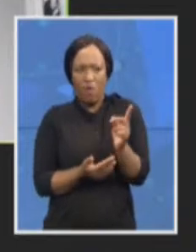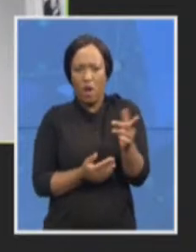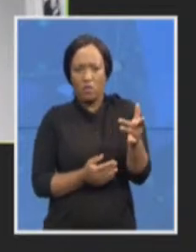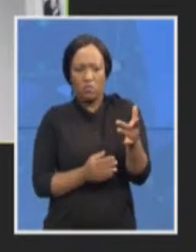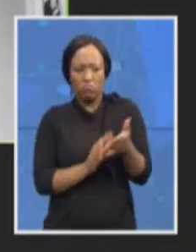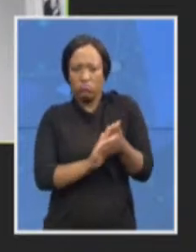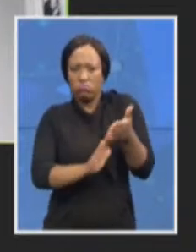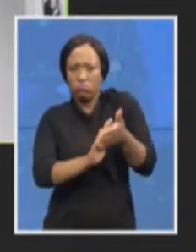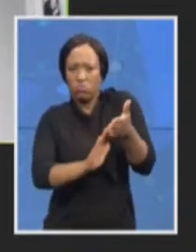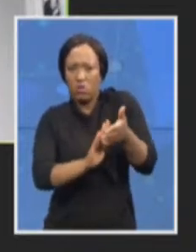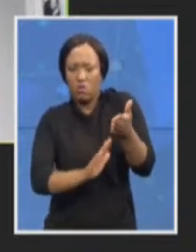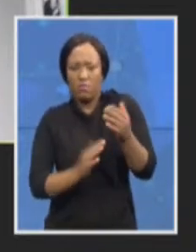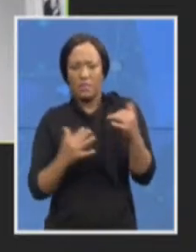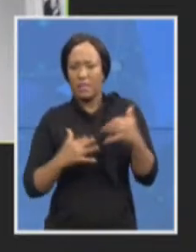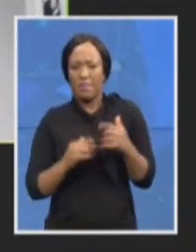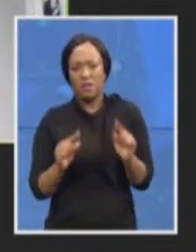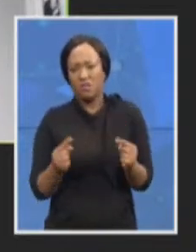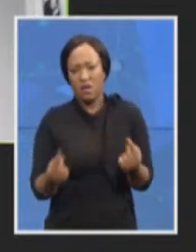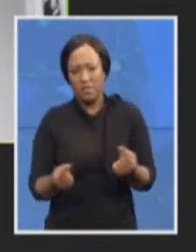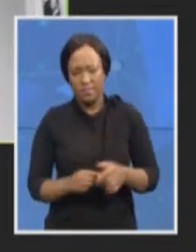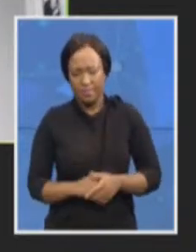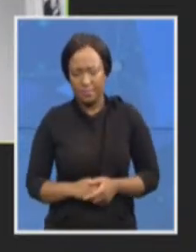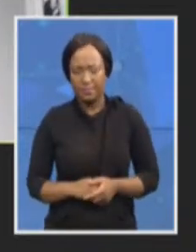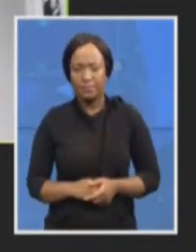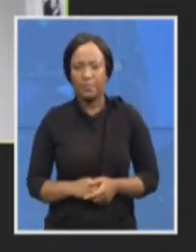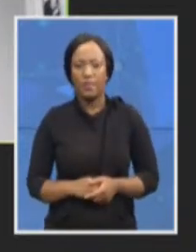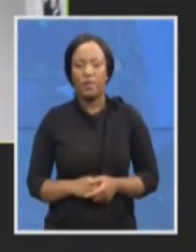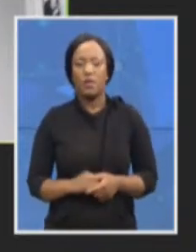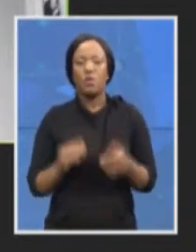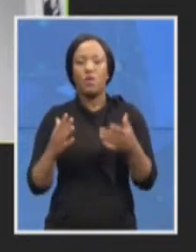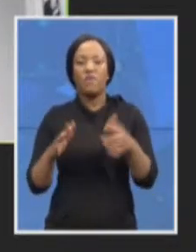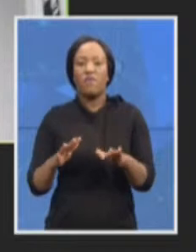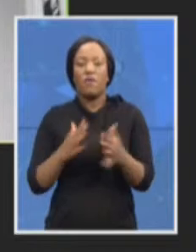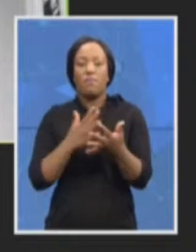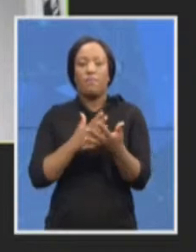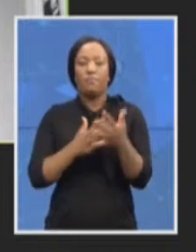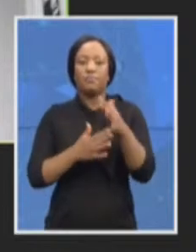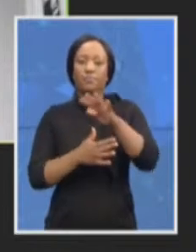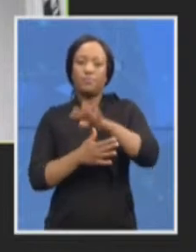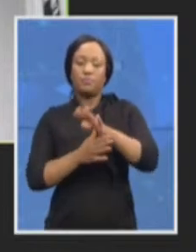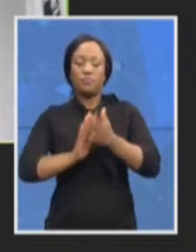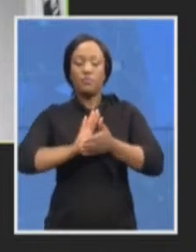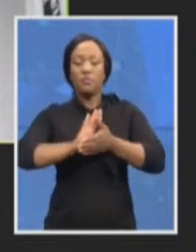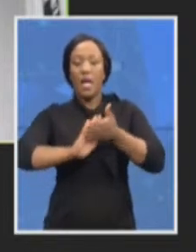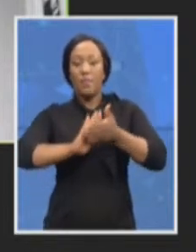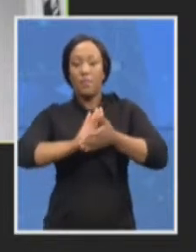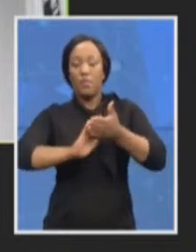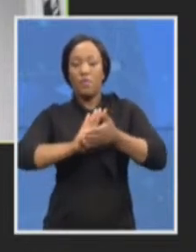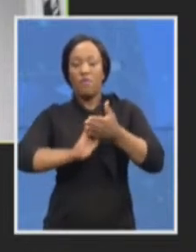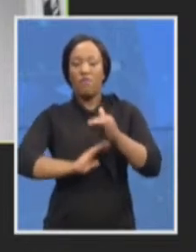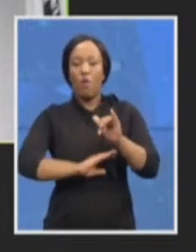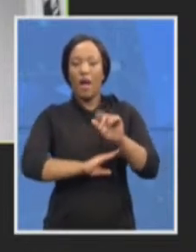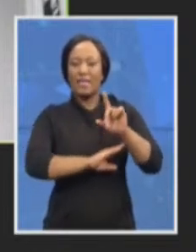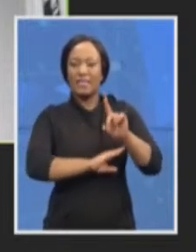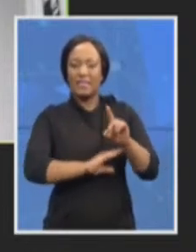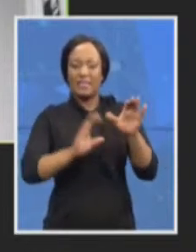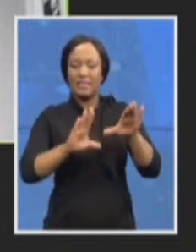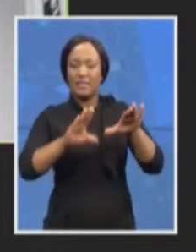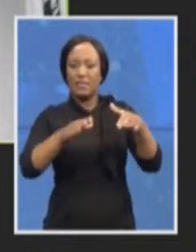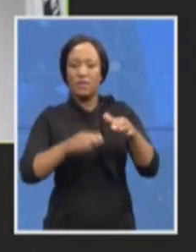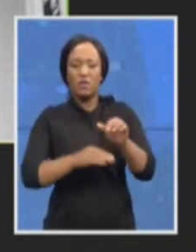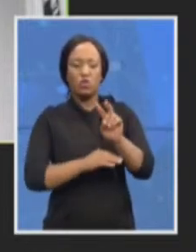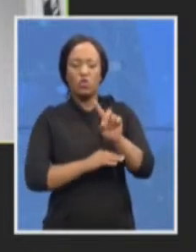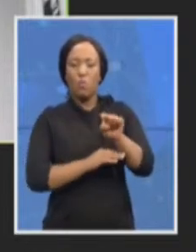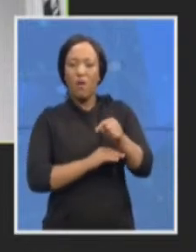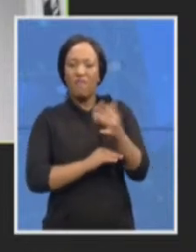that we have prioritized the operational capacity of the ID. In just over 2.5 years, the ID has an established structure